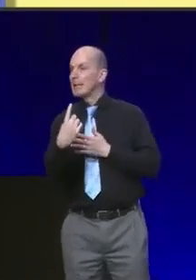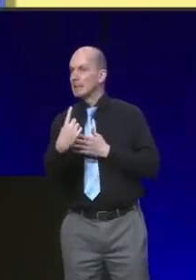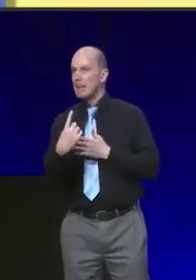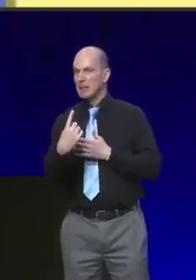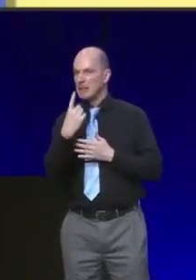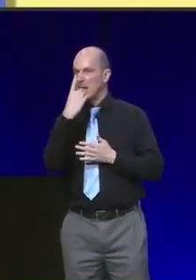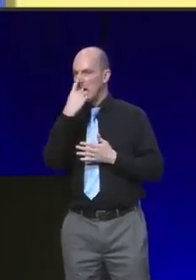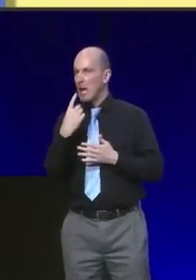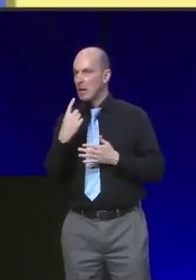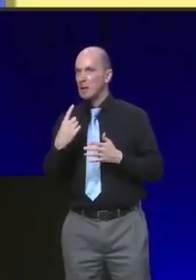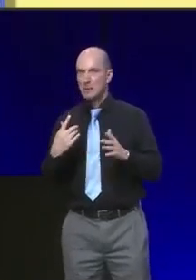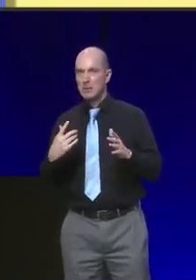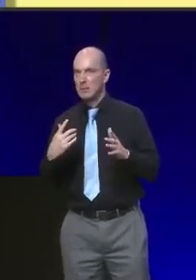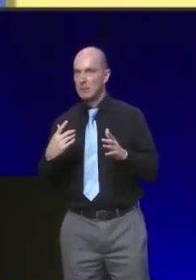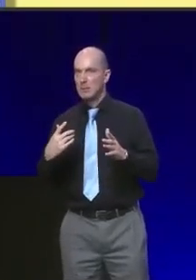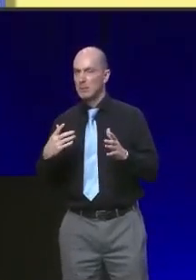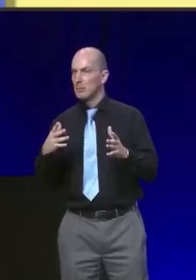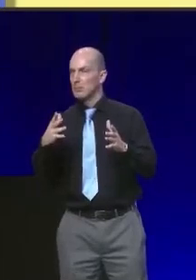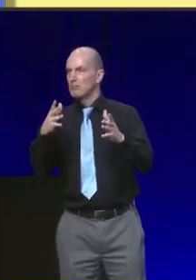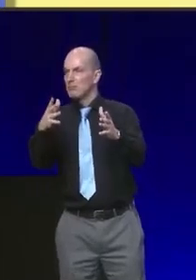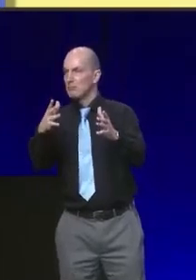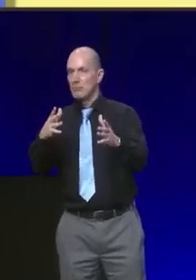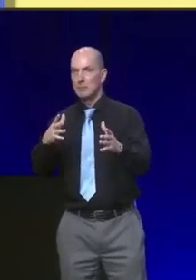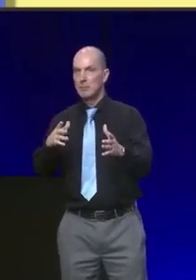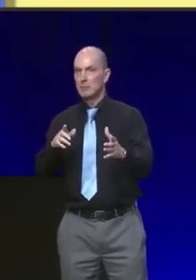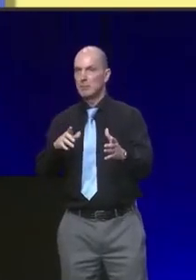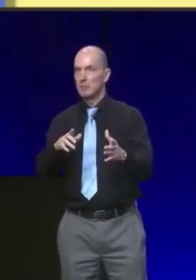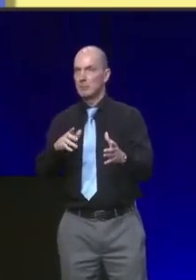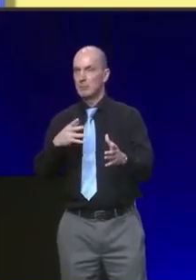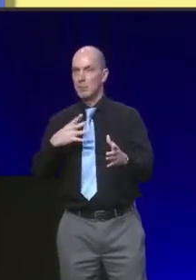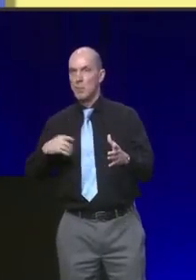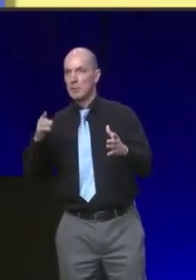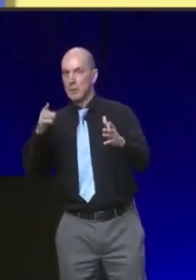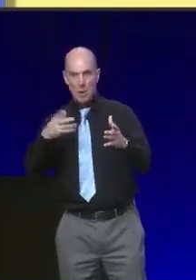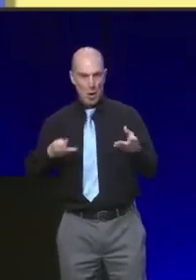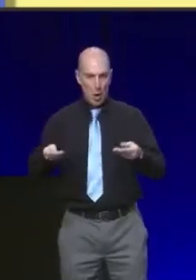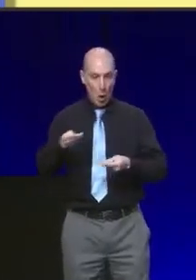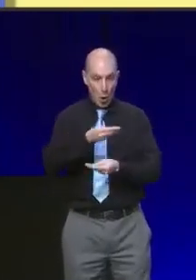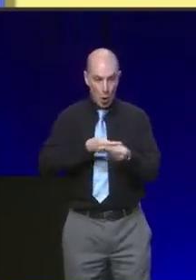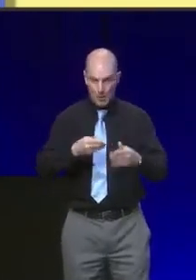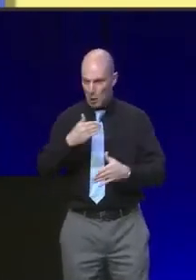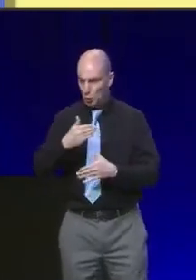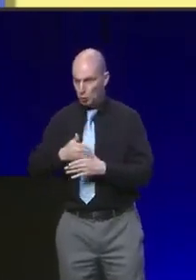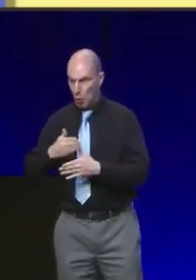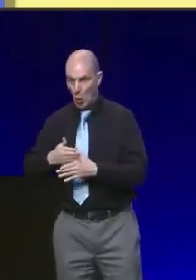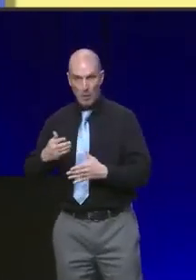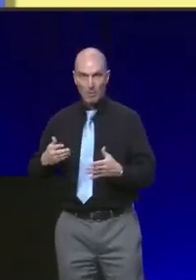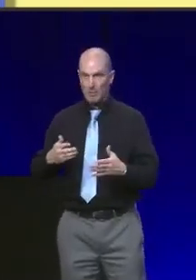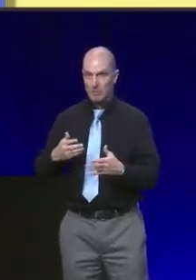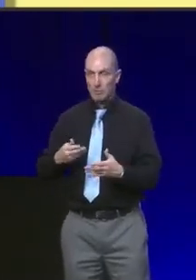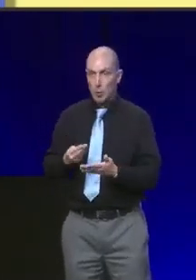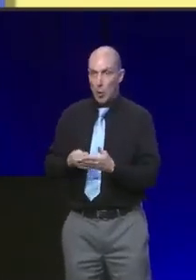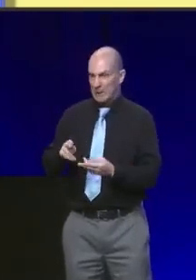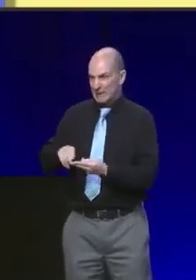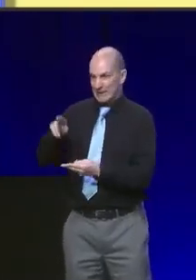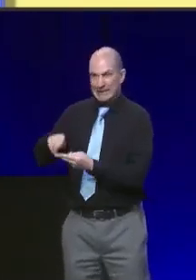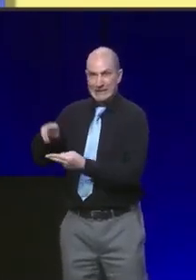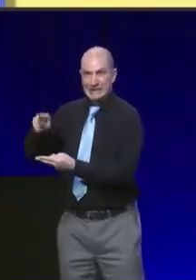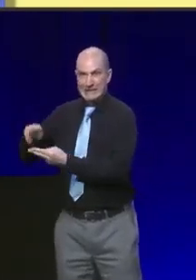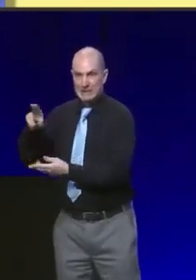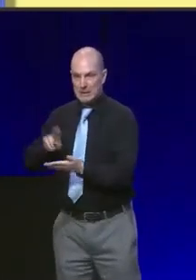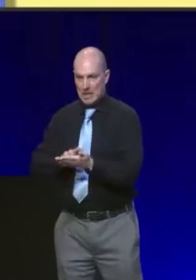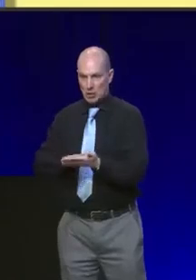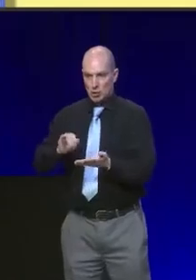because I'm more concerned about the economy or my job or the cost of living or the National Health Service.